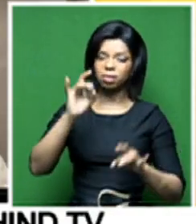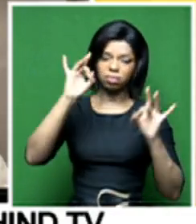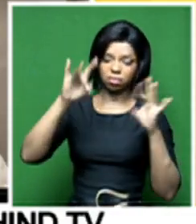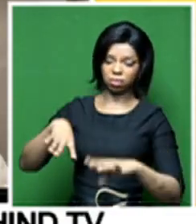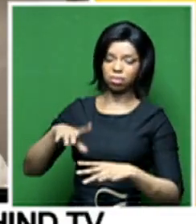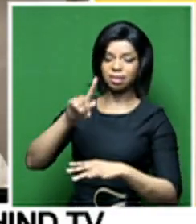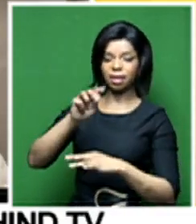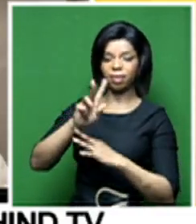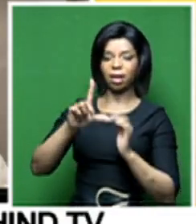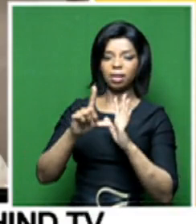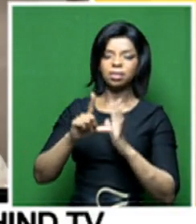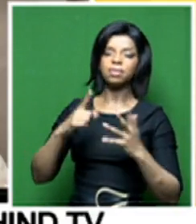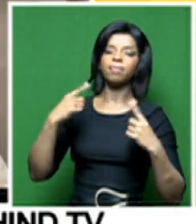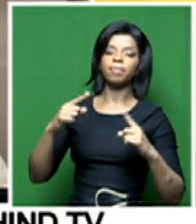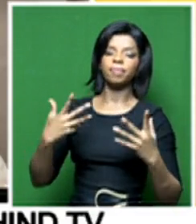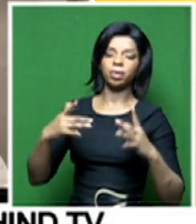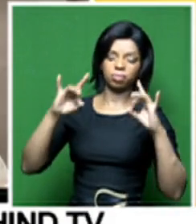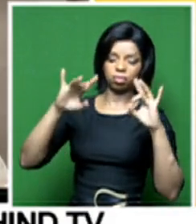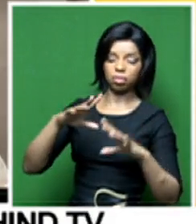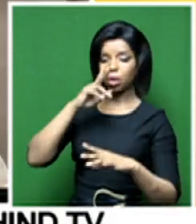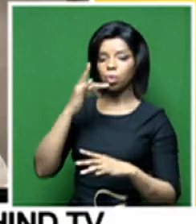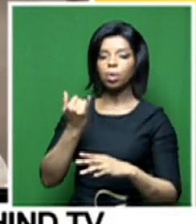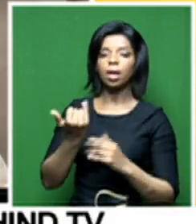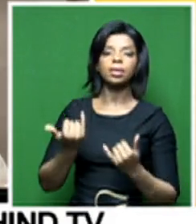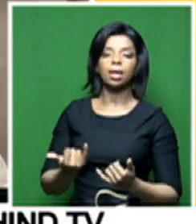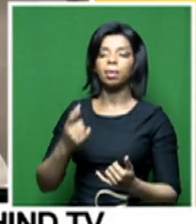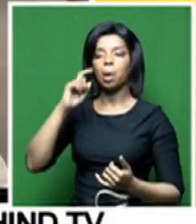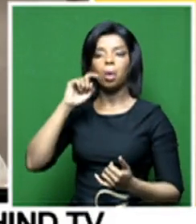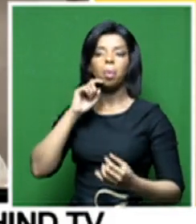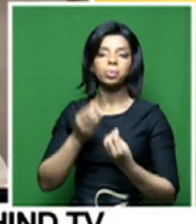it looks like TV licenses are outdated as well. But Wayne, let me get your views.